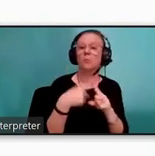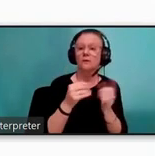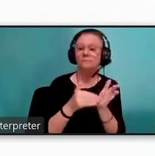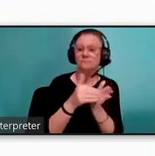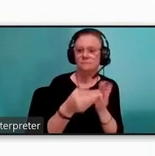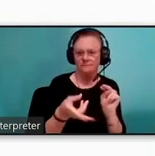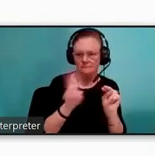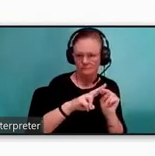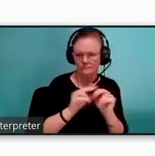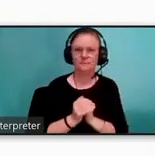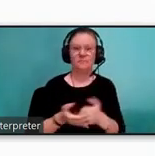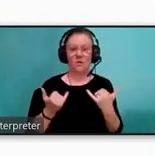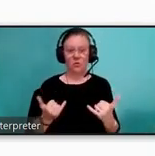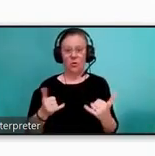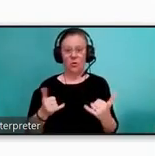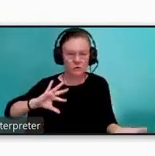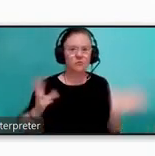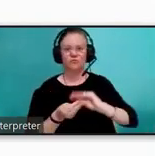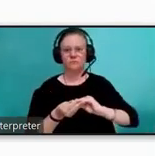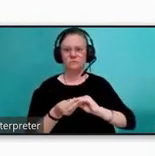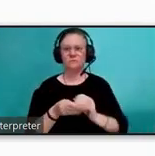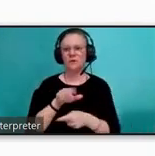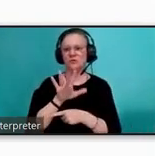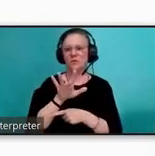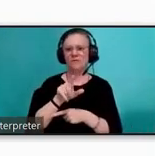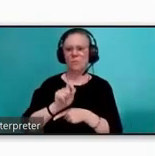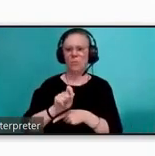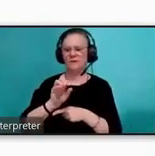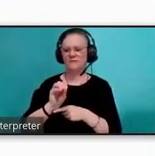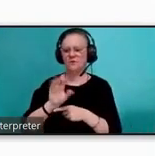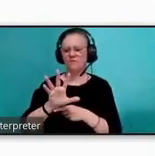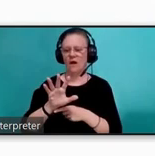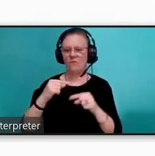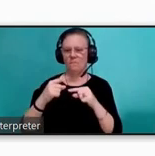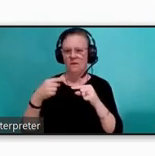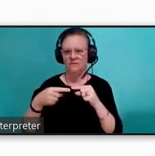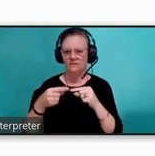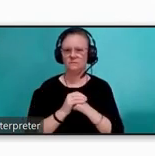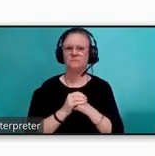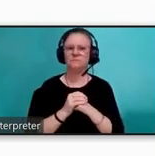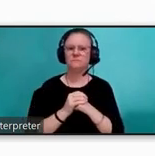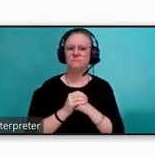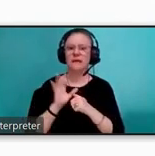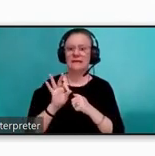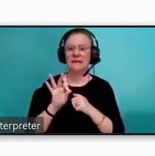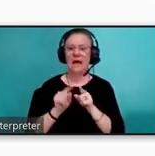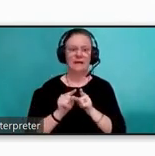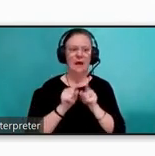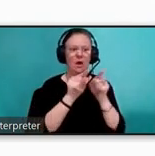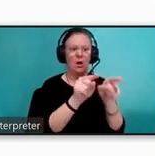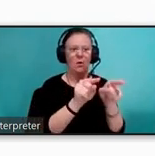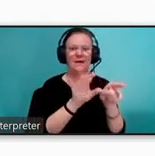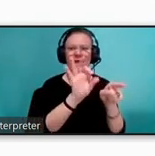The current 10L total length is about 25.05 miles, with 9 outbound and